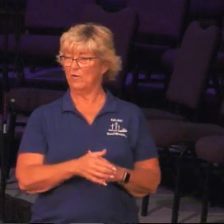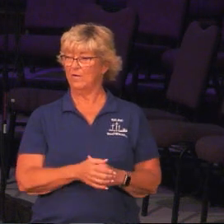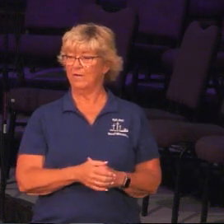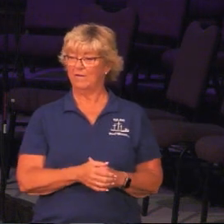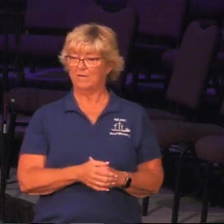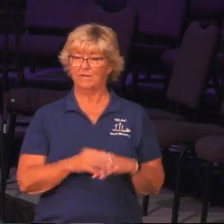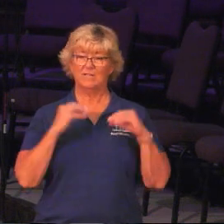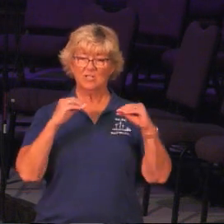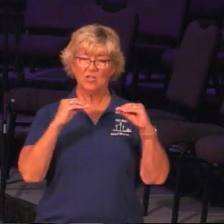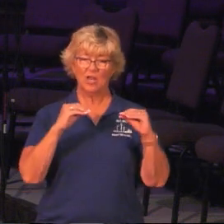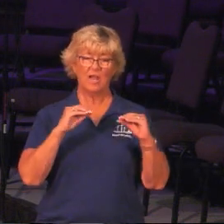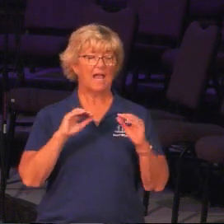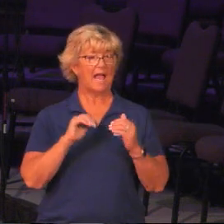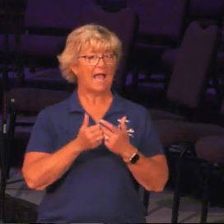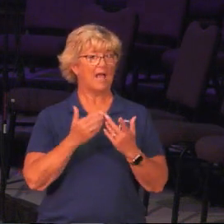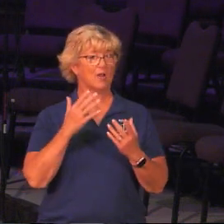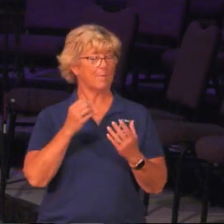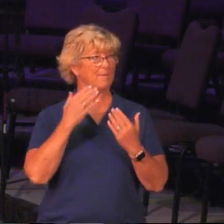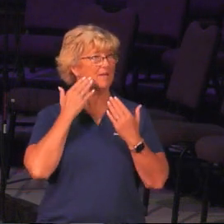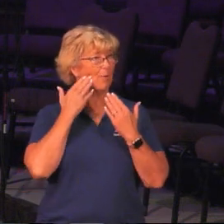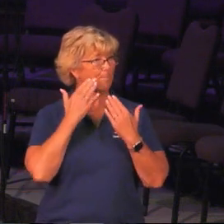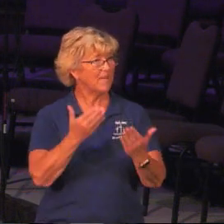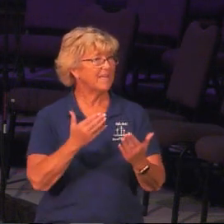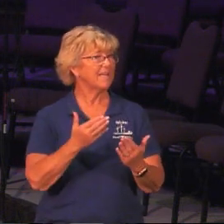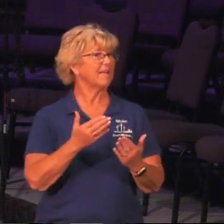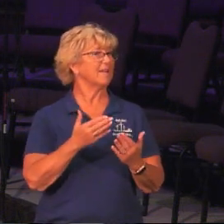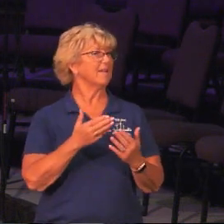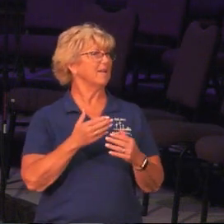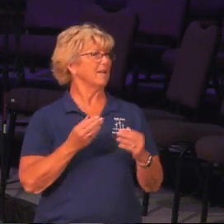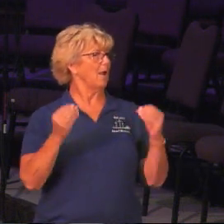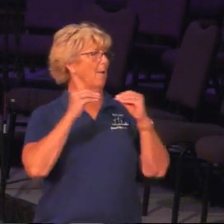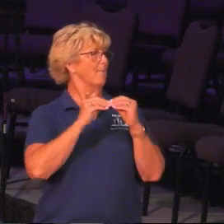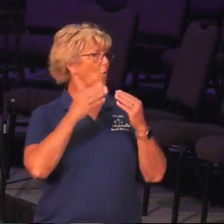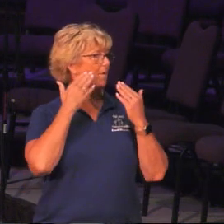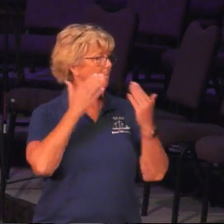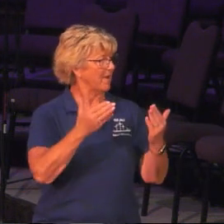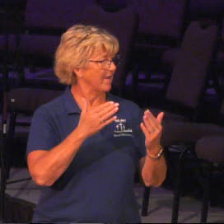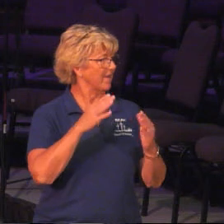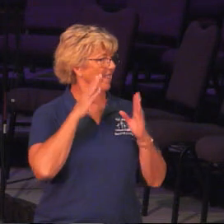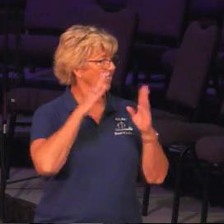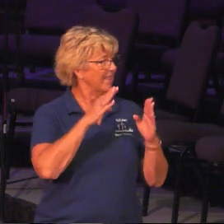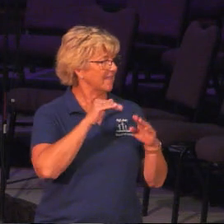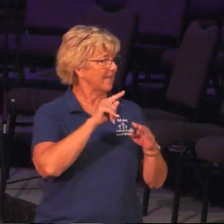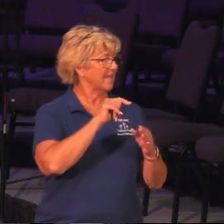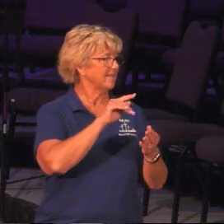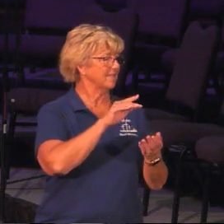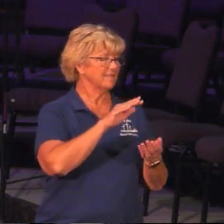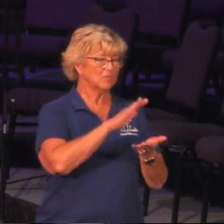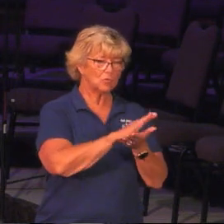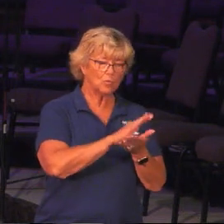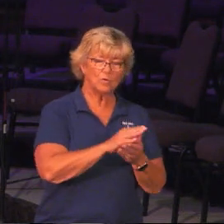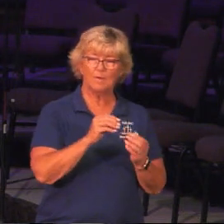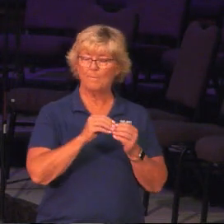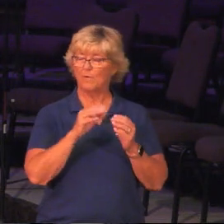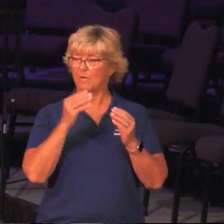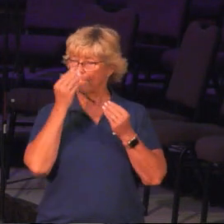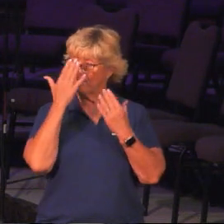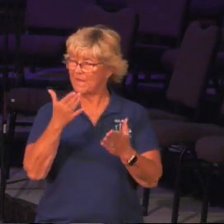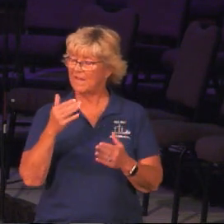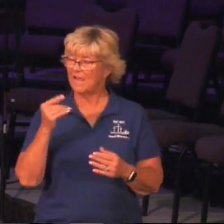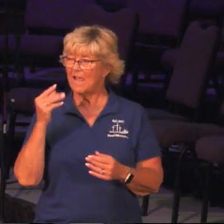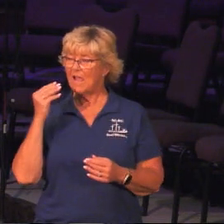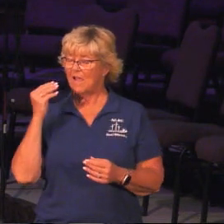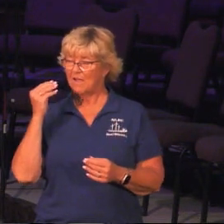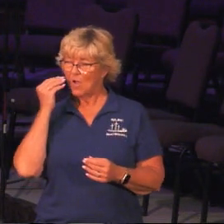like, taught them how to be more obedient and listen in school. You know, how to be more obedient and listen at home, not to pick on their brothers and sisters. They said they're getting